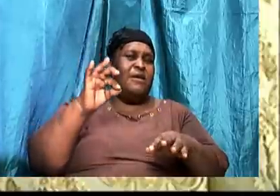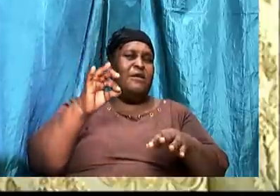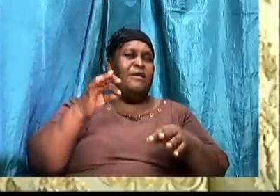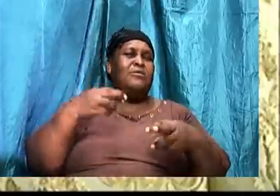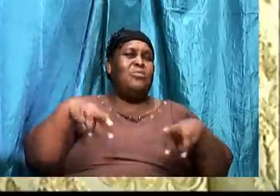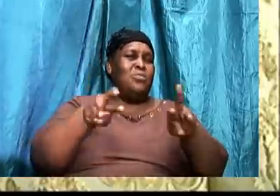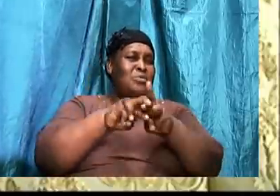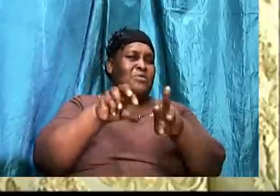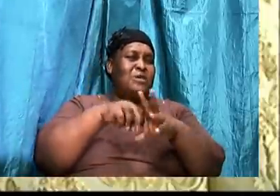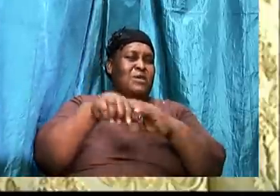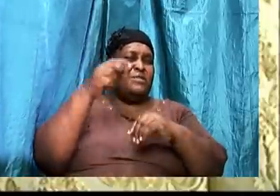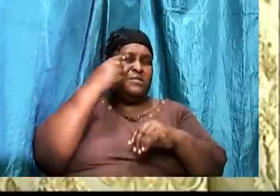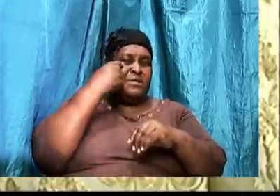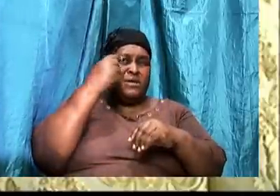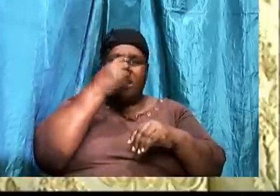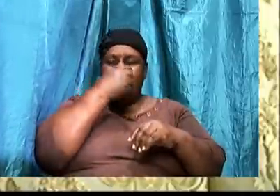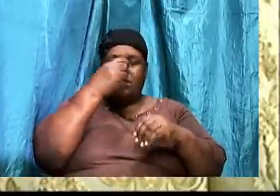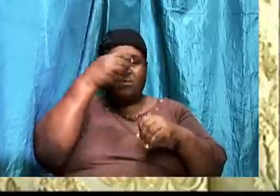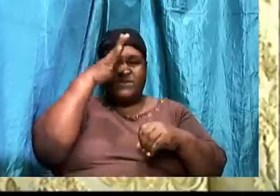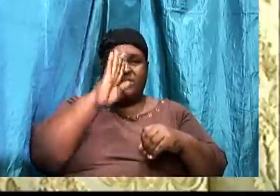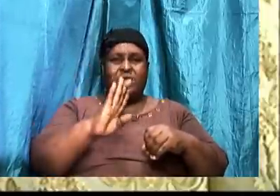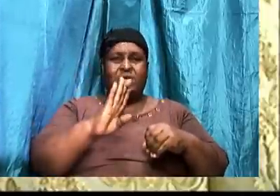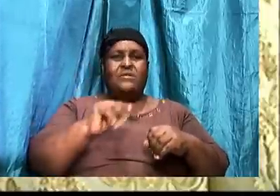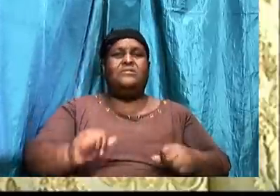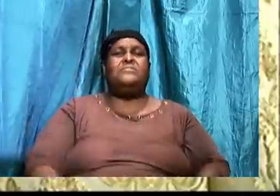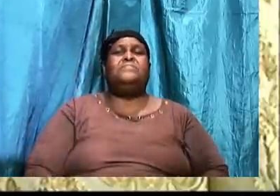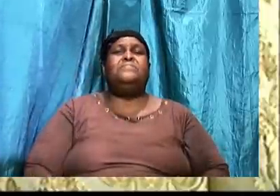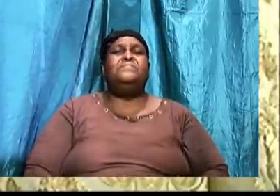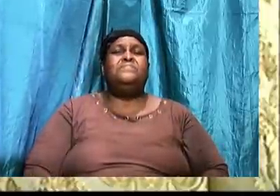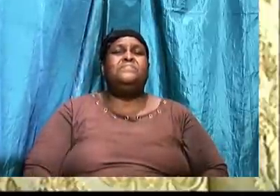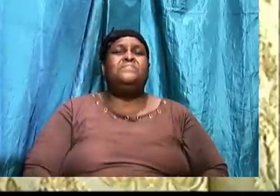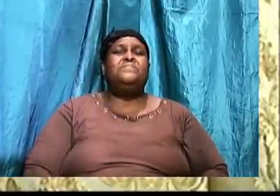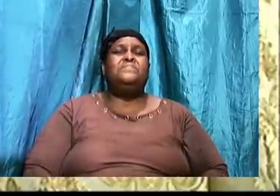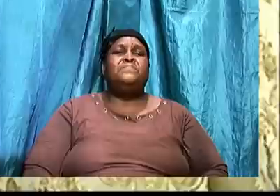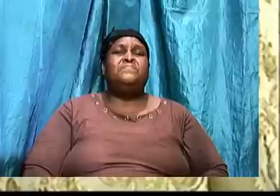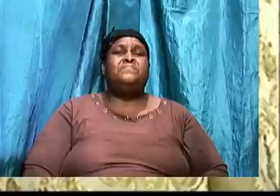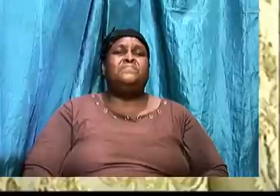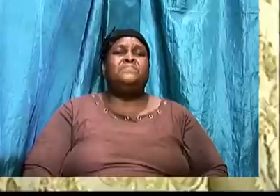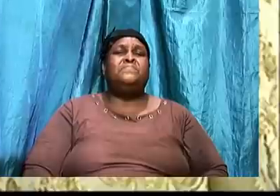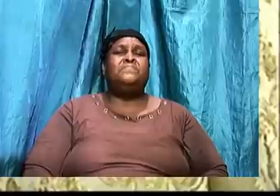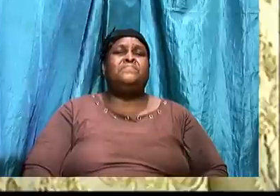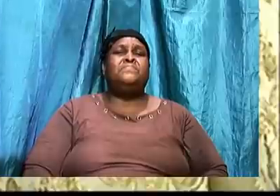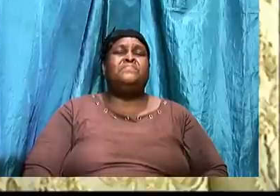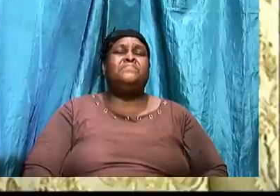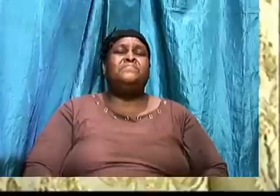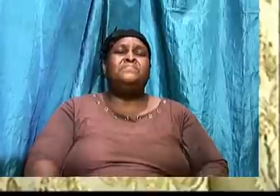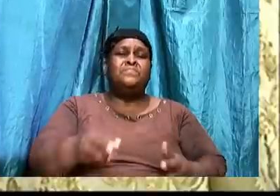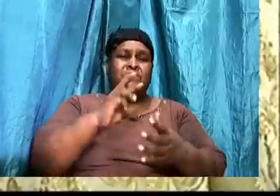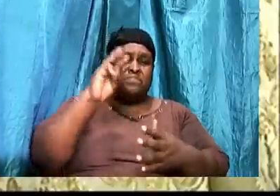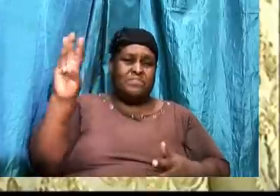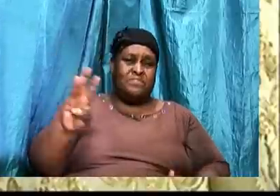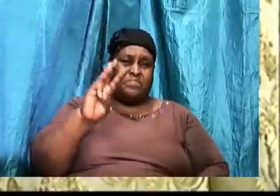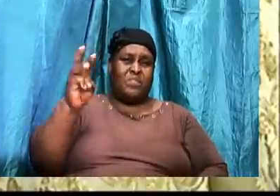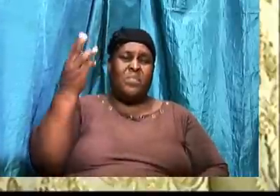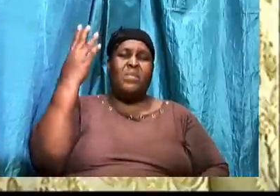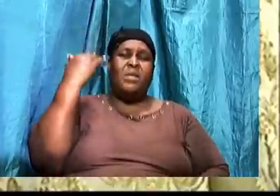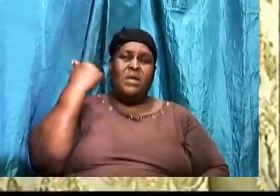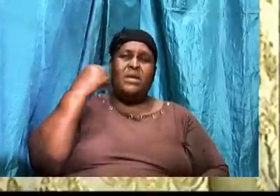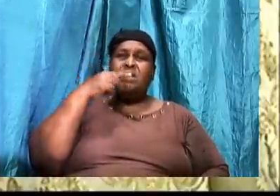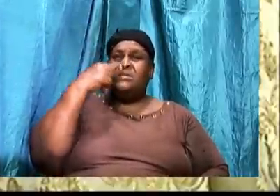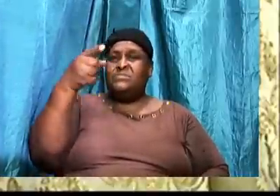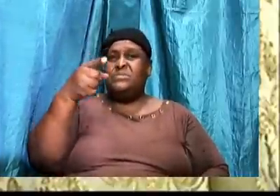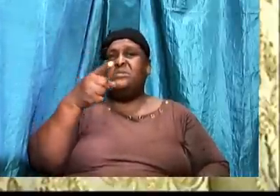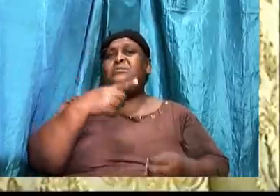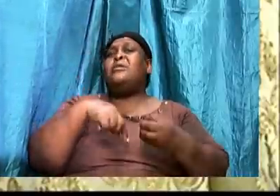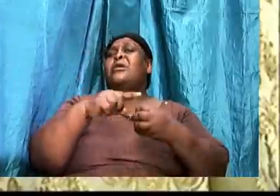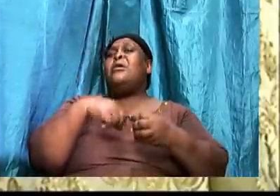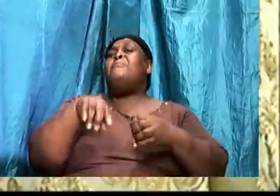So last week we talked about the wiles of the devil, some